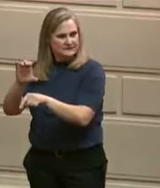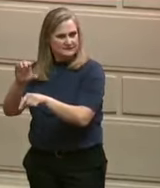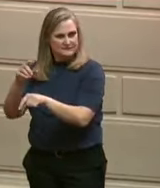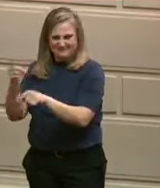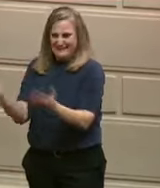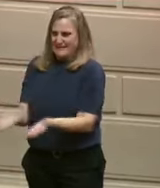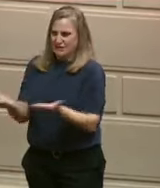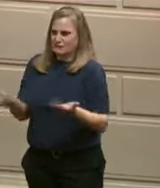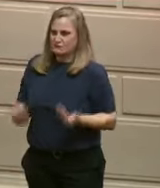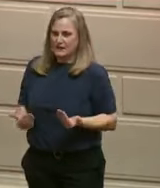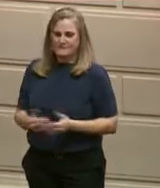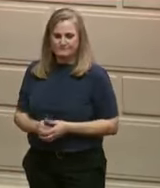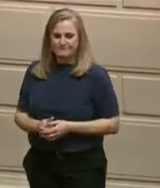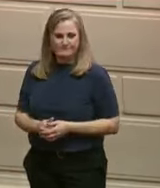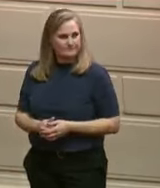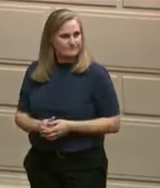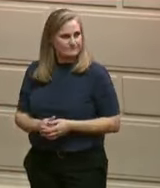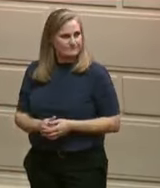Be recognized.